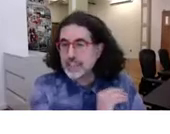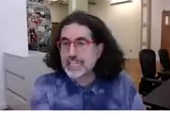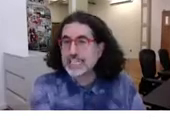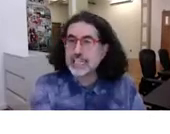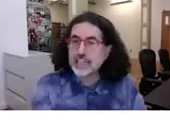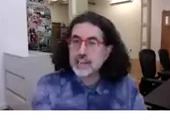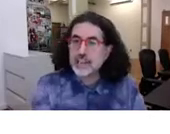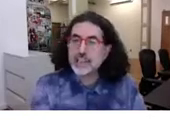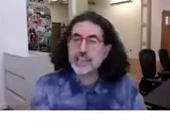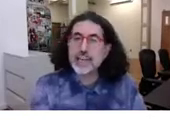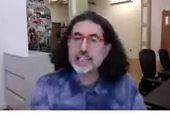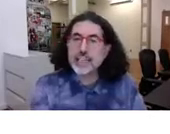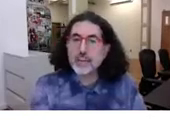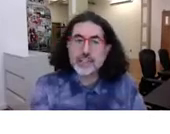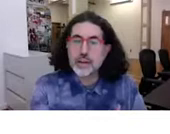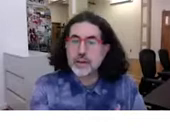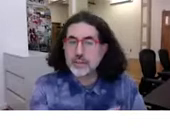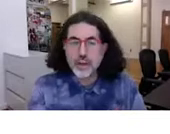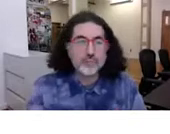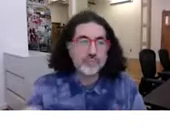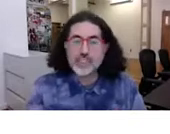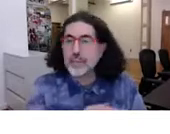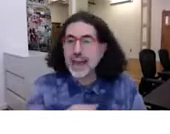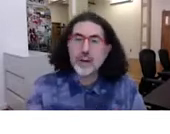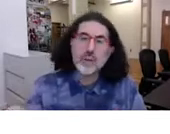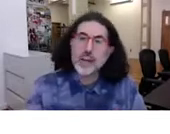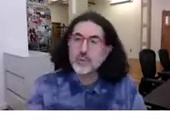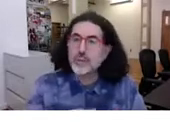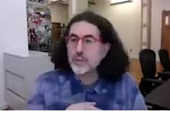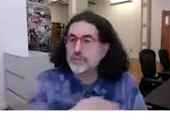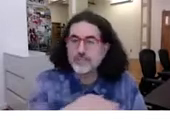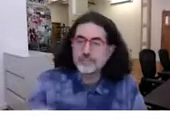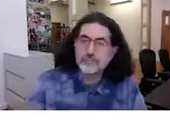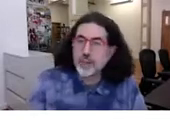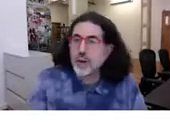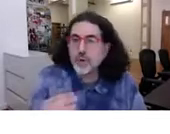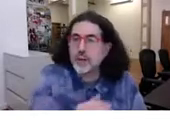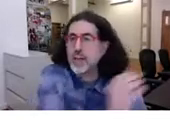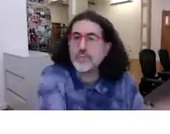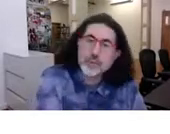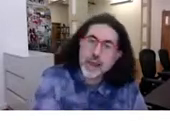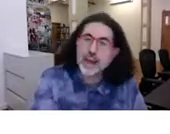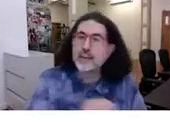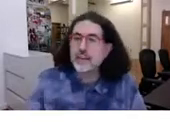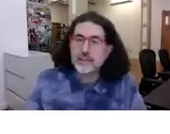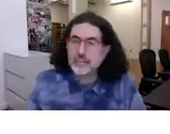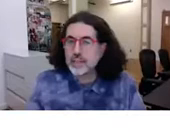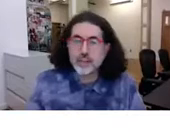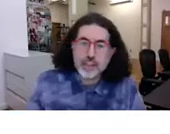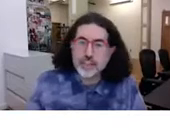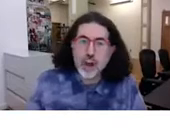as the idea, there was this idea that it was a, you know, somehow it was sort of, you know, oh, well, it came from Japan.